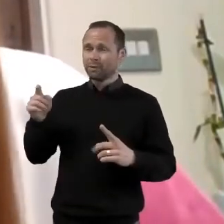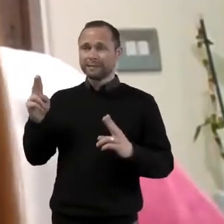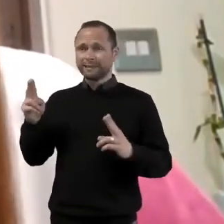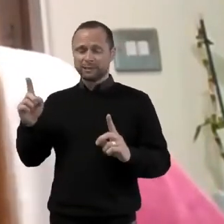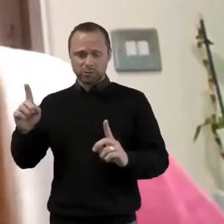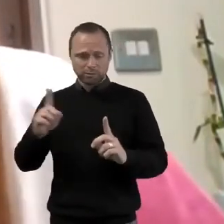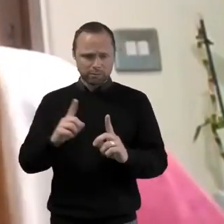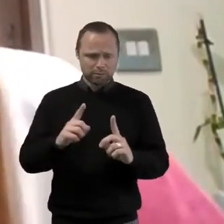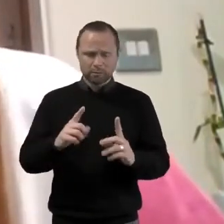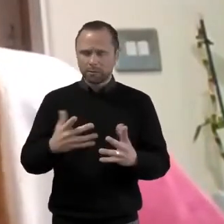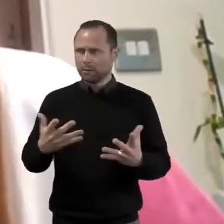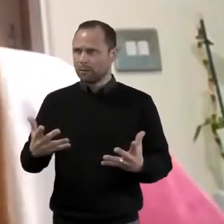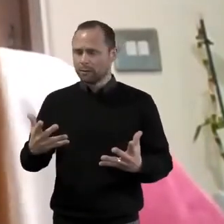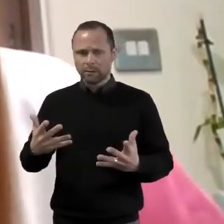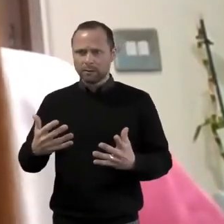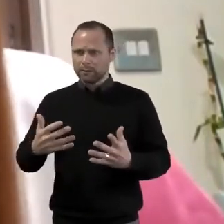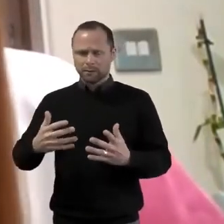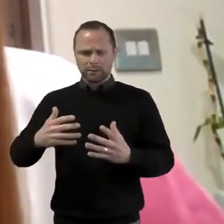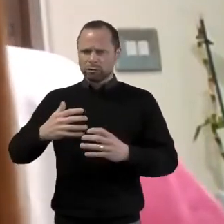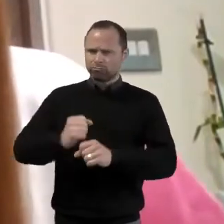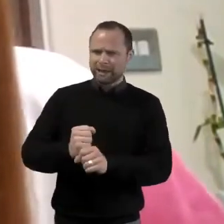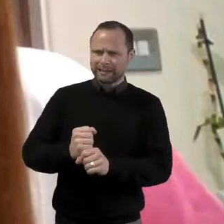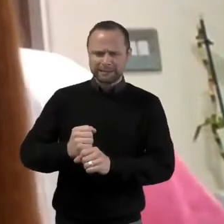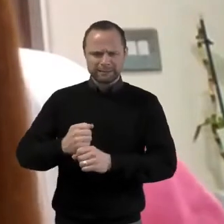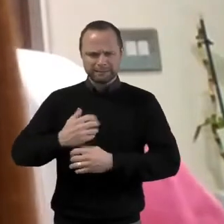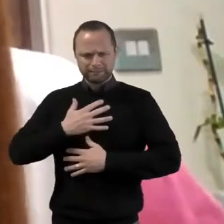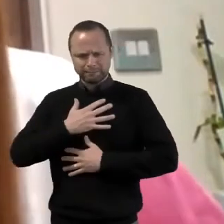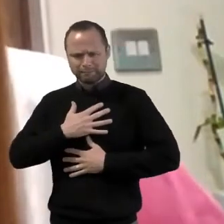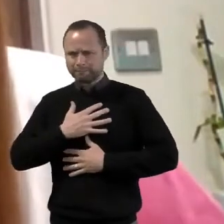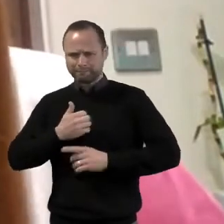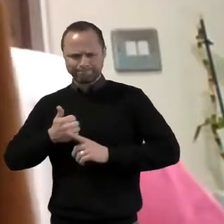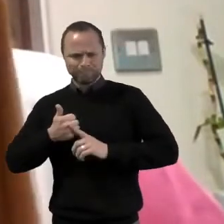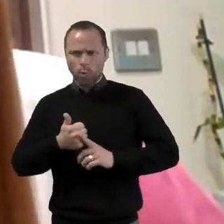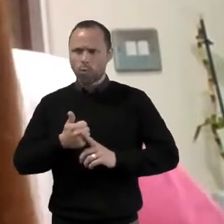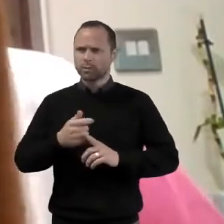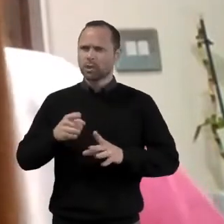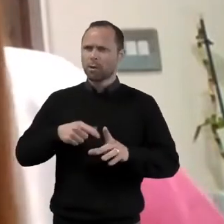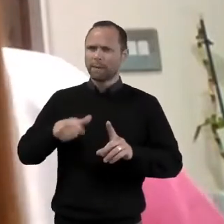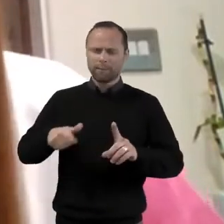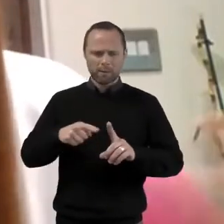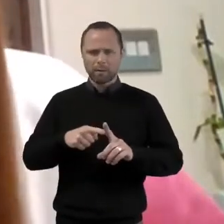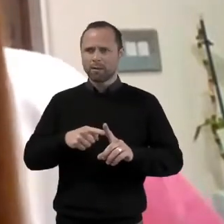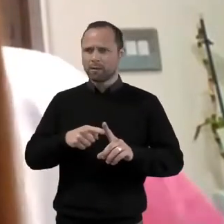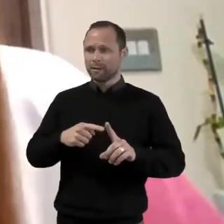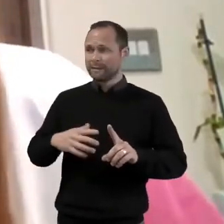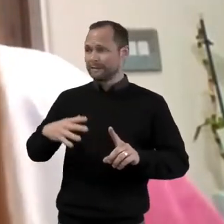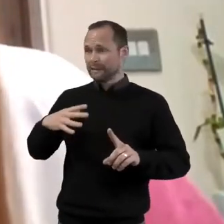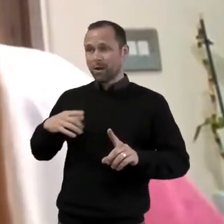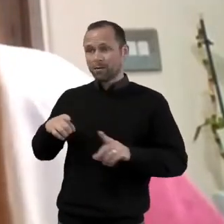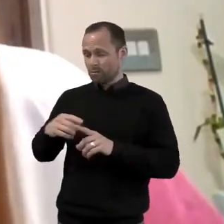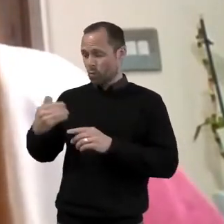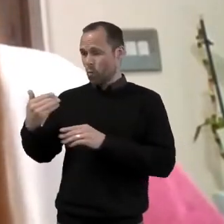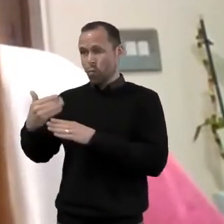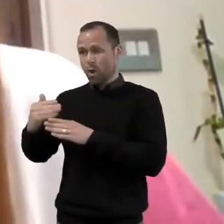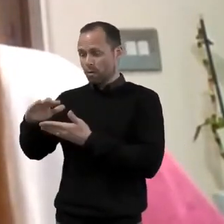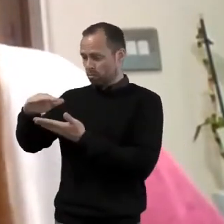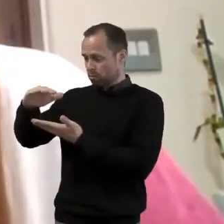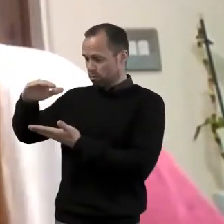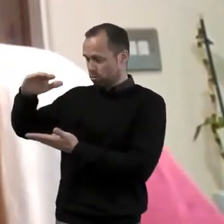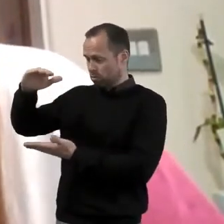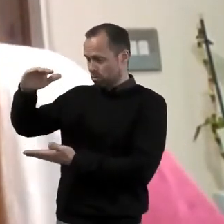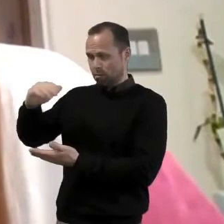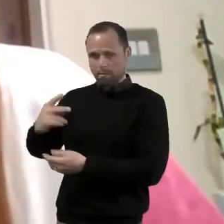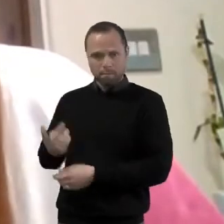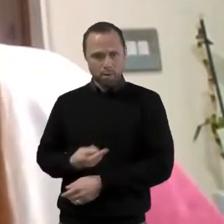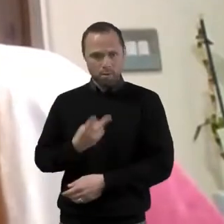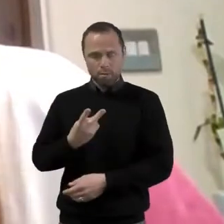the spiritual and emotional wellbeing of young people, in addition to their amounting workload that they have to carry.